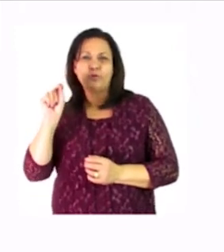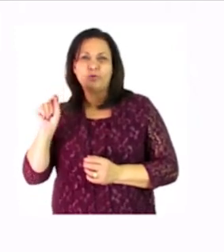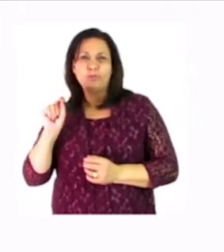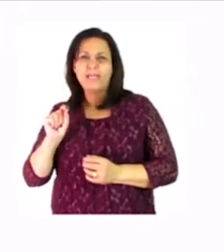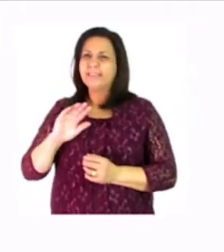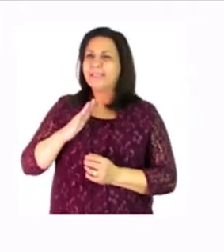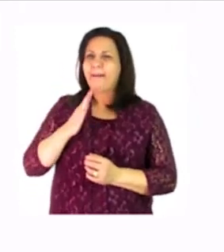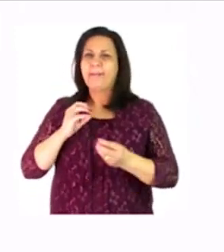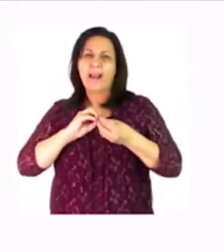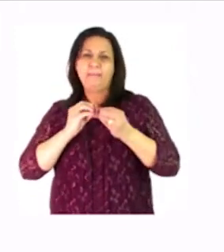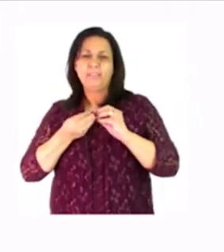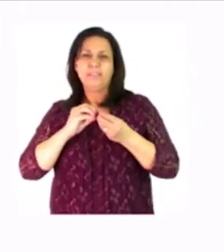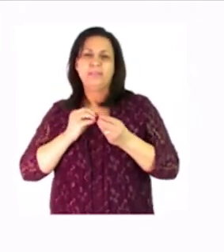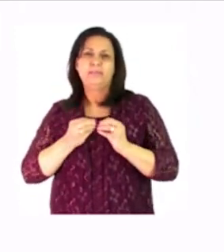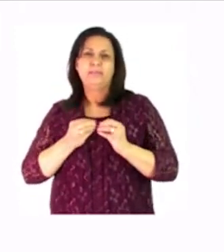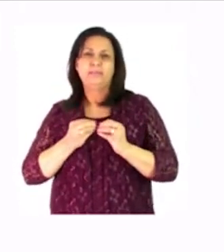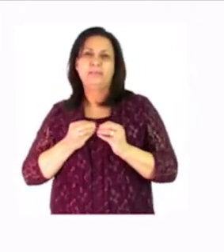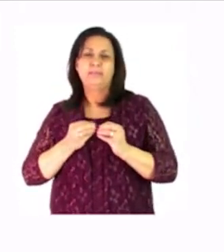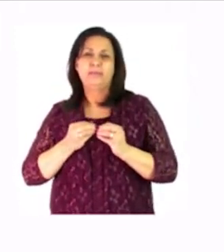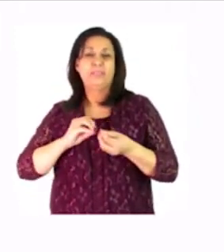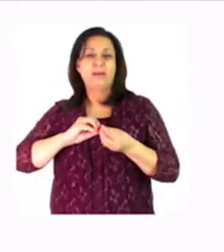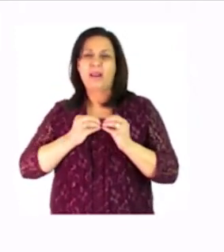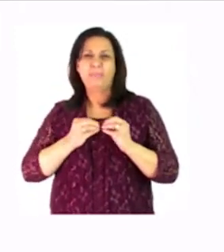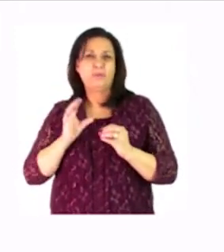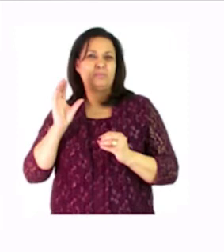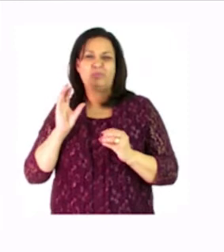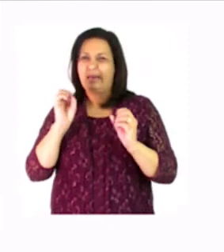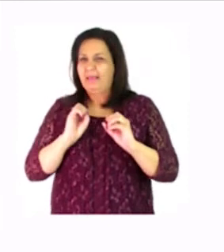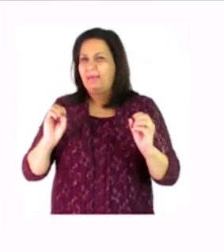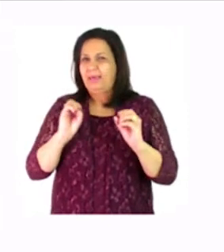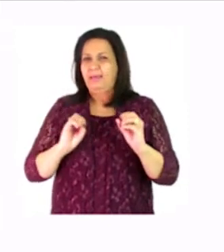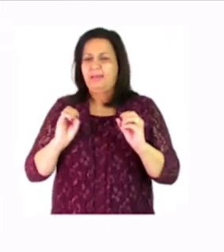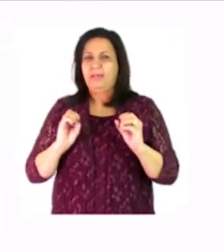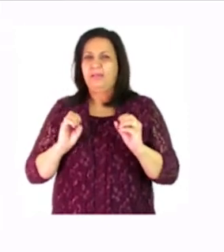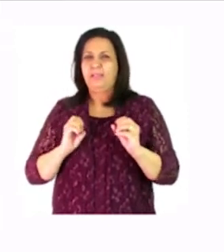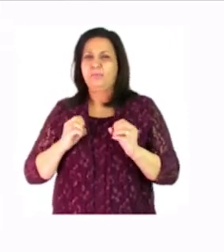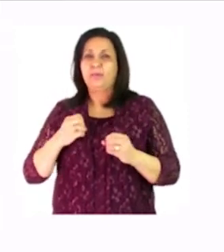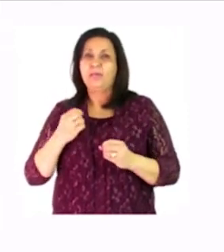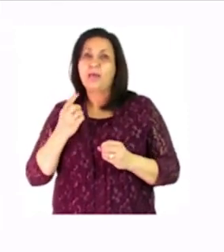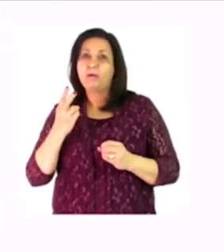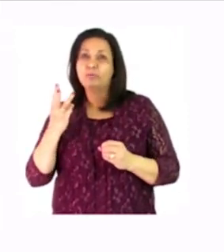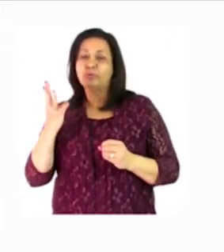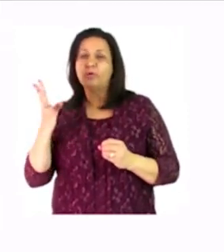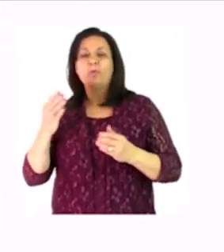numbers some numbers are missing and as we count we know we always start counting